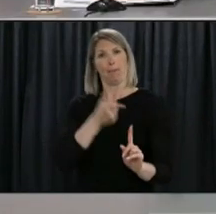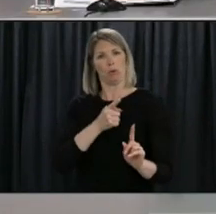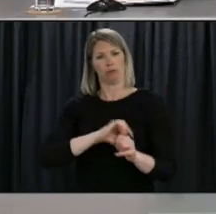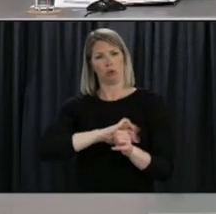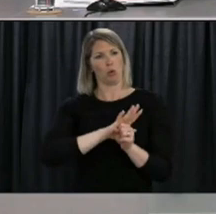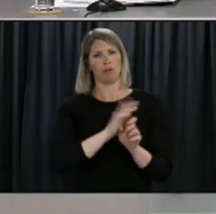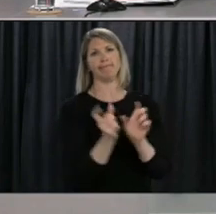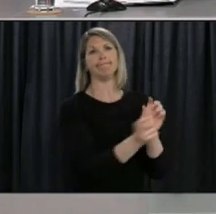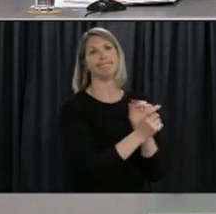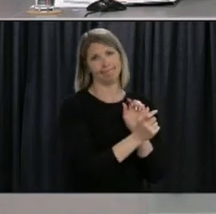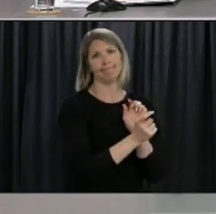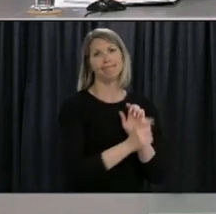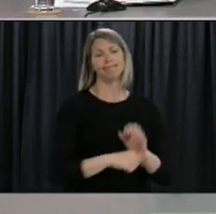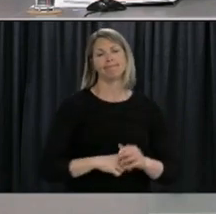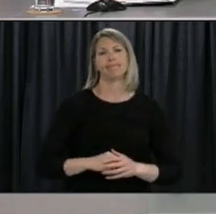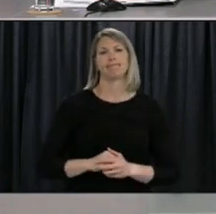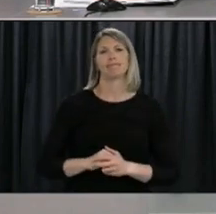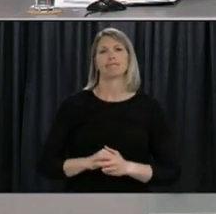Okay